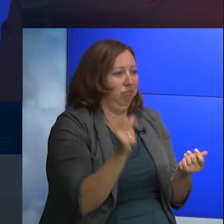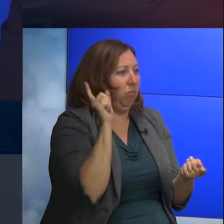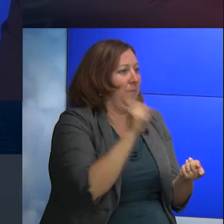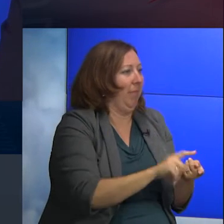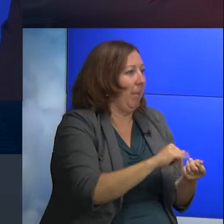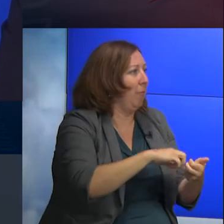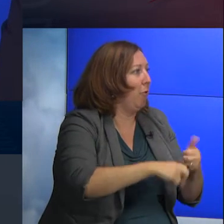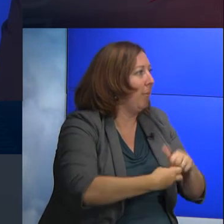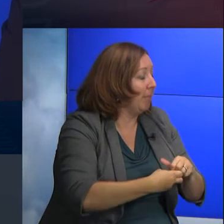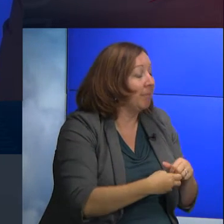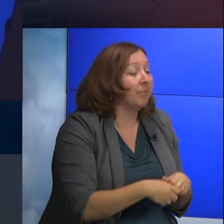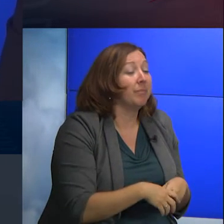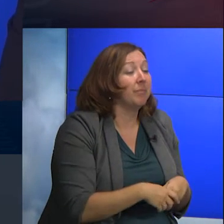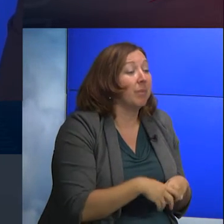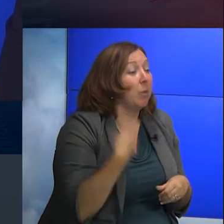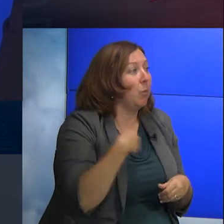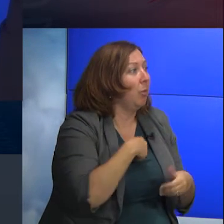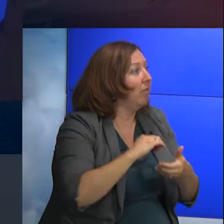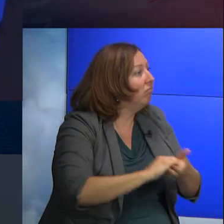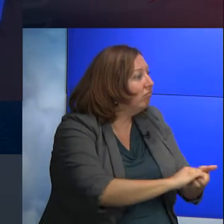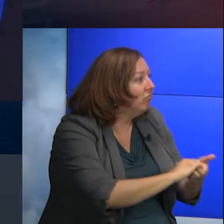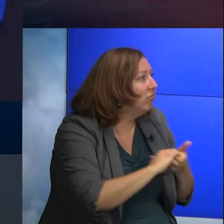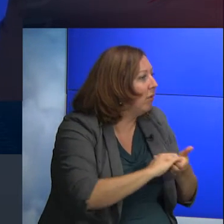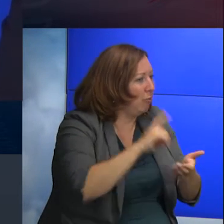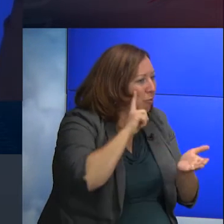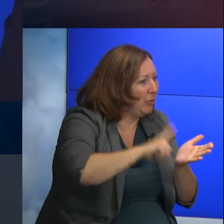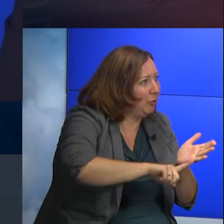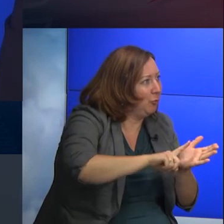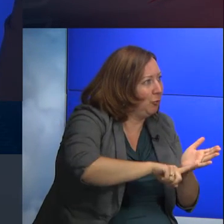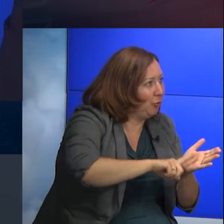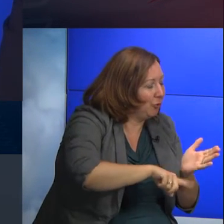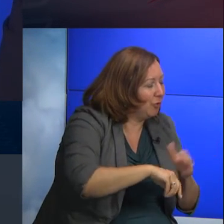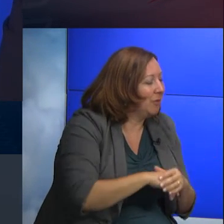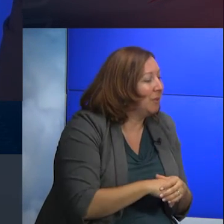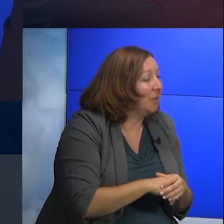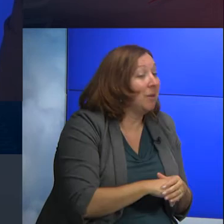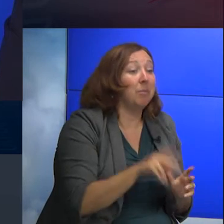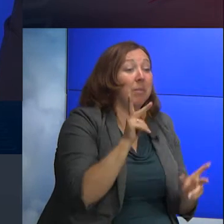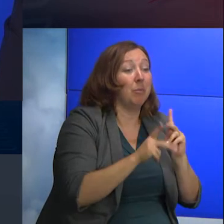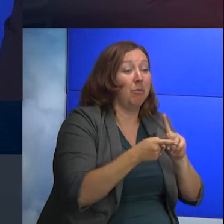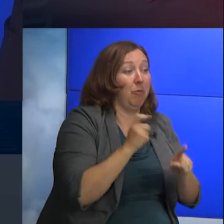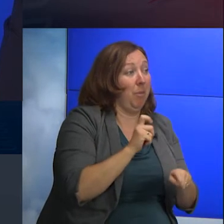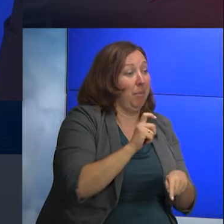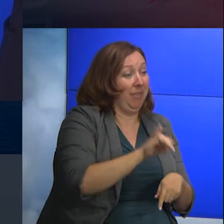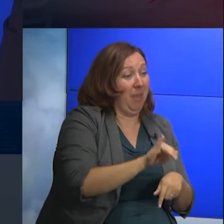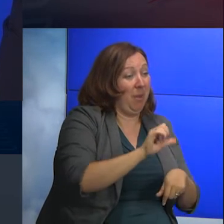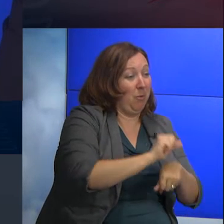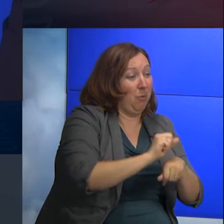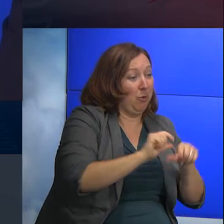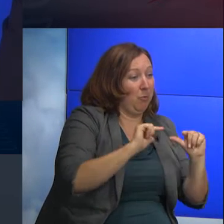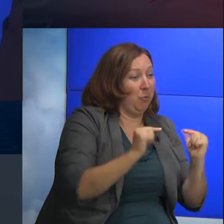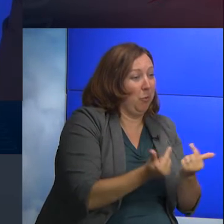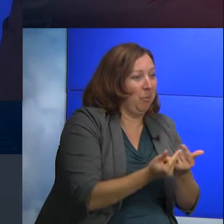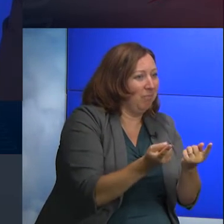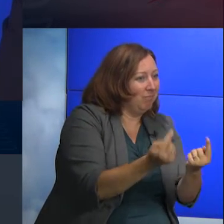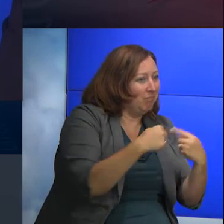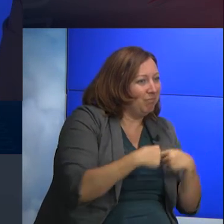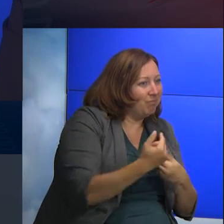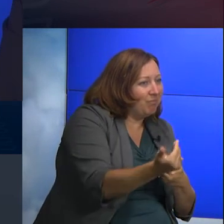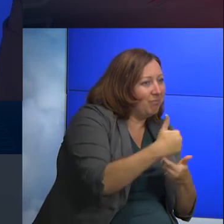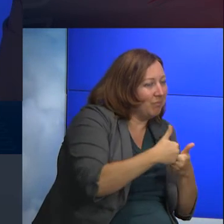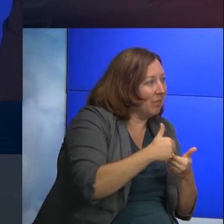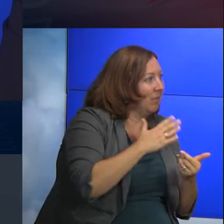that we were doing together. I actually had folks from the working group come and participate in the